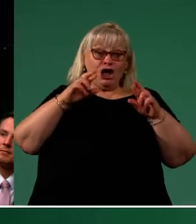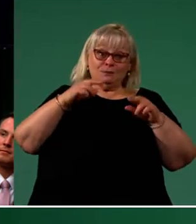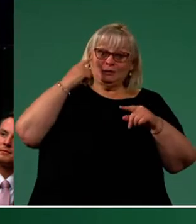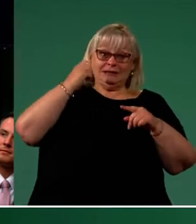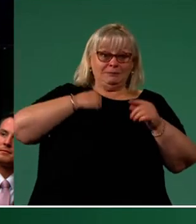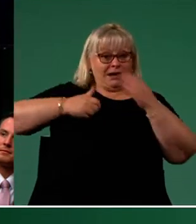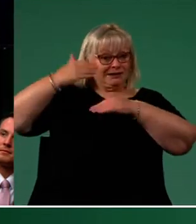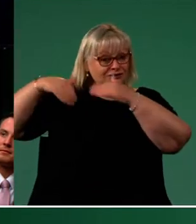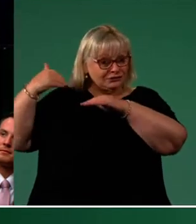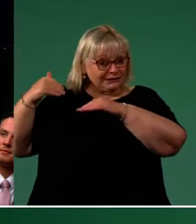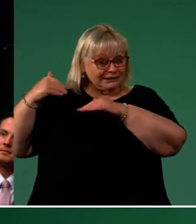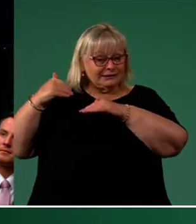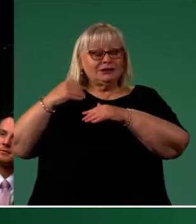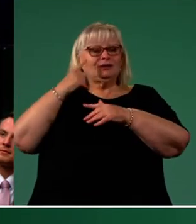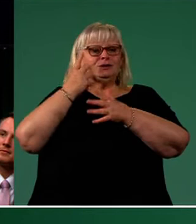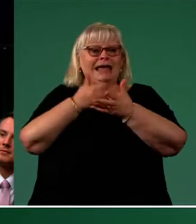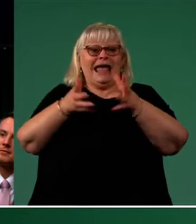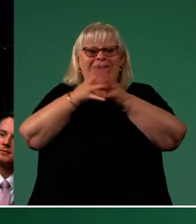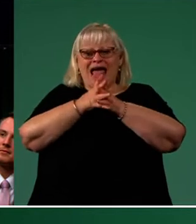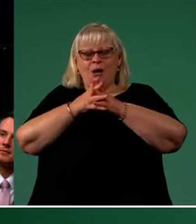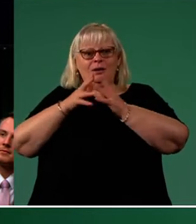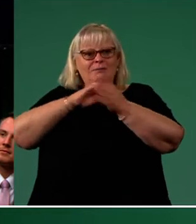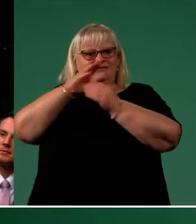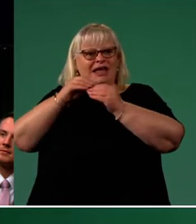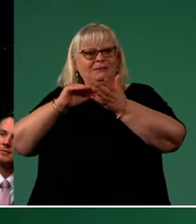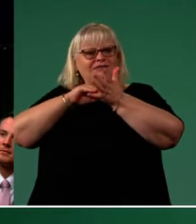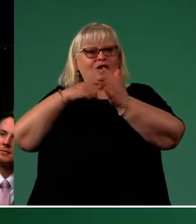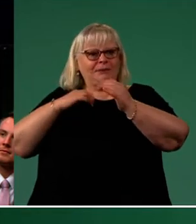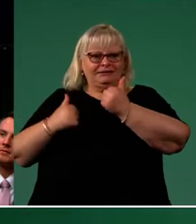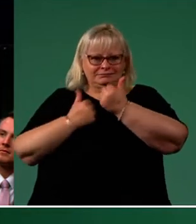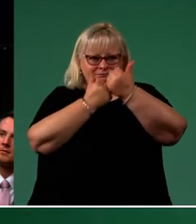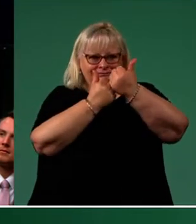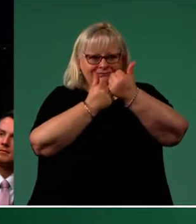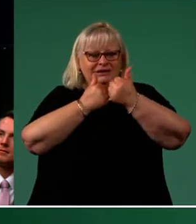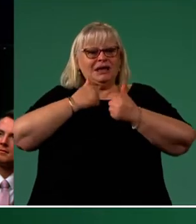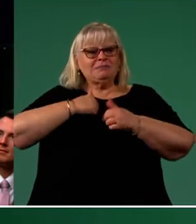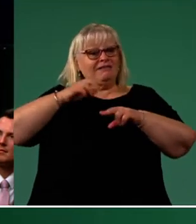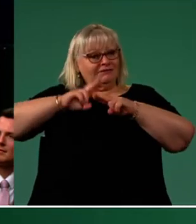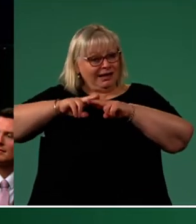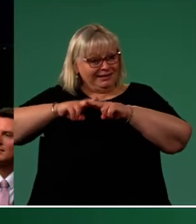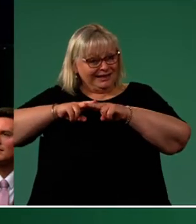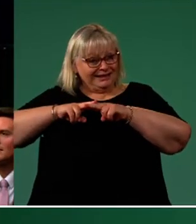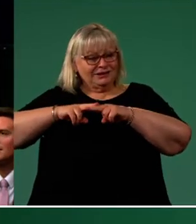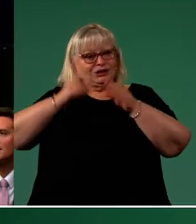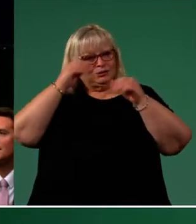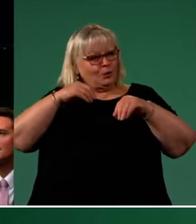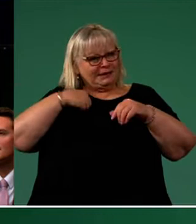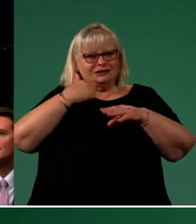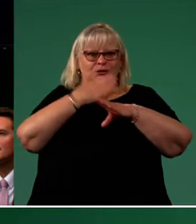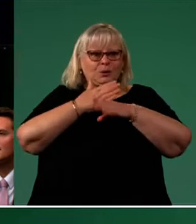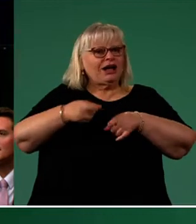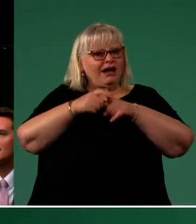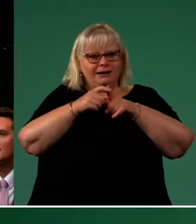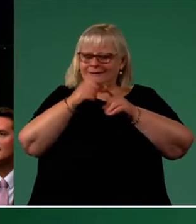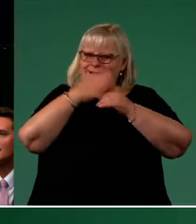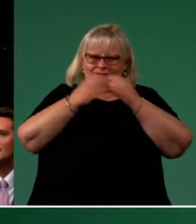and how those closest to me have helped me get here. In me you'll see my father Jean-Marc Evalin who taught me to work hard and to